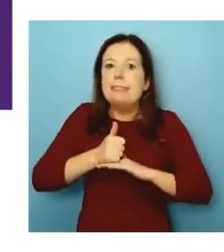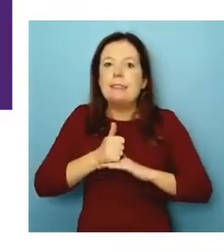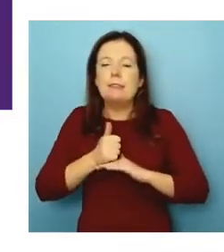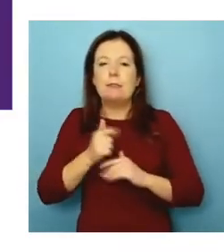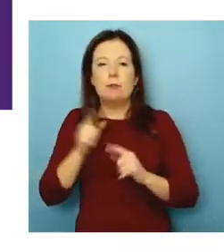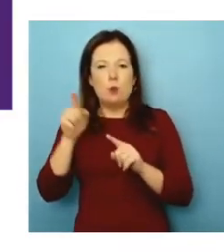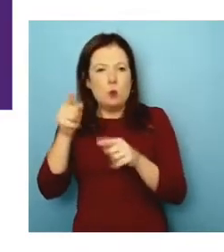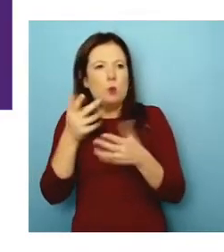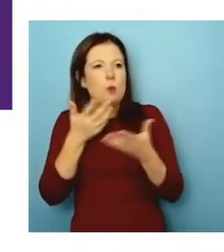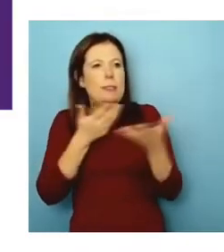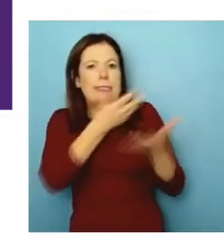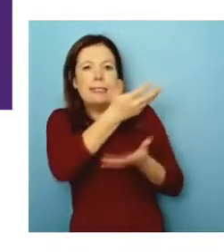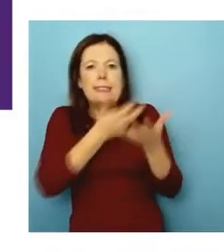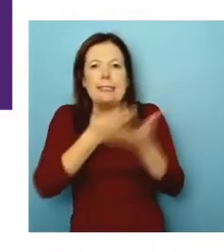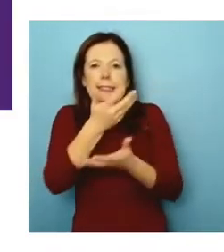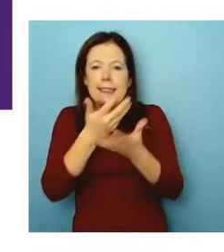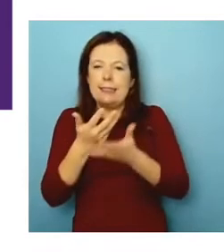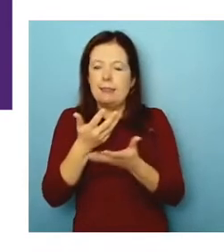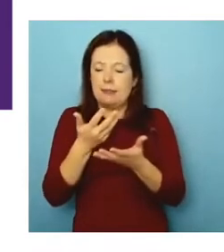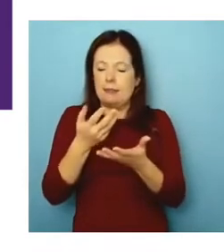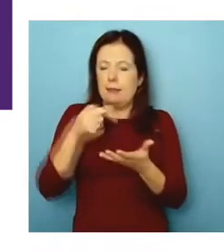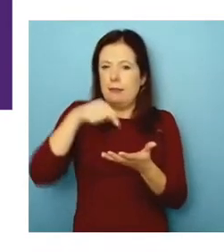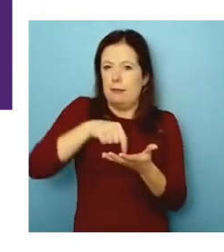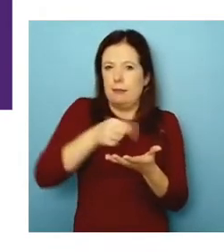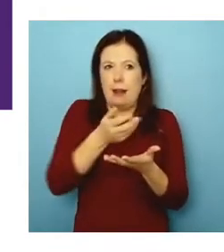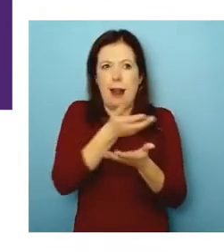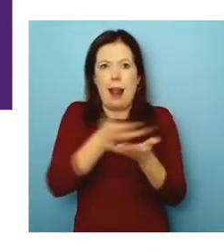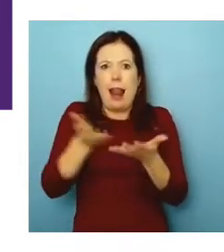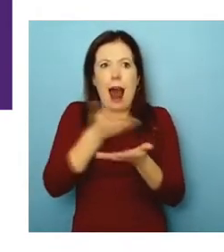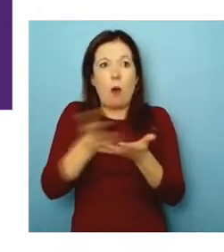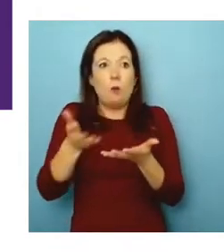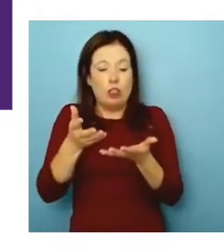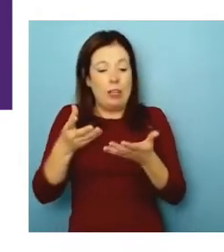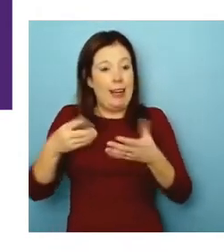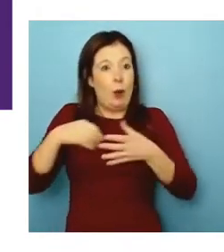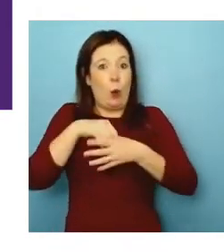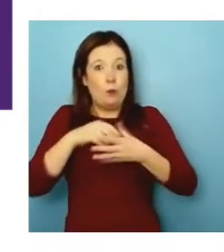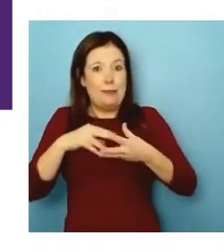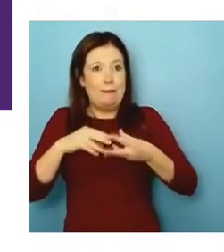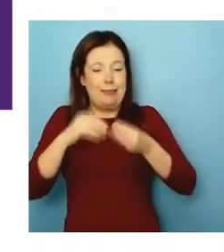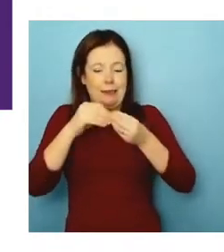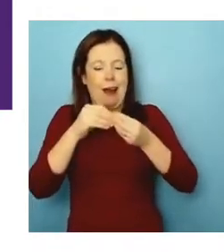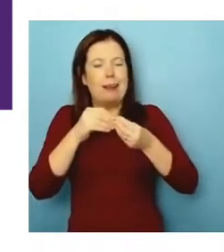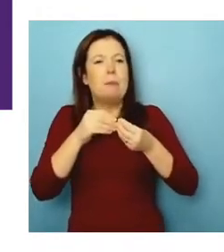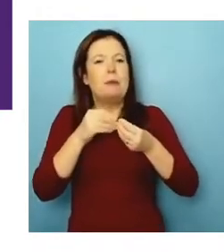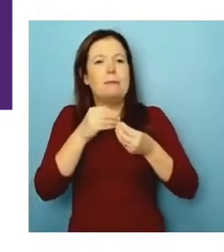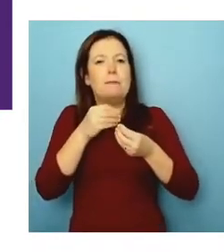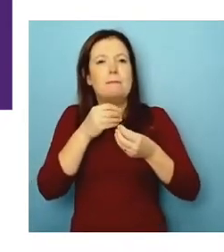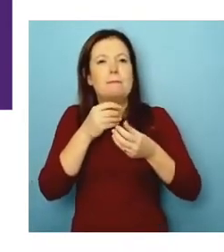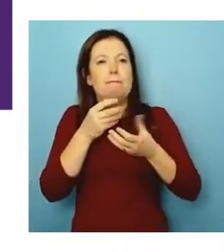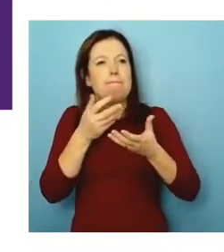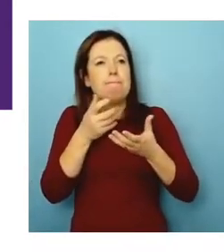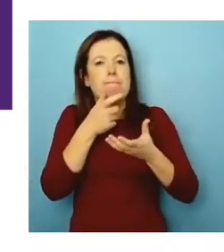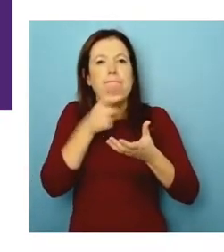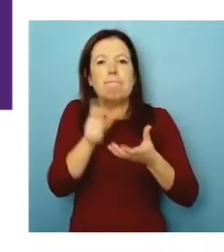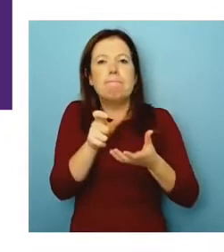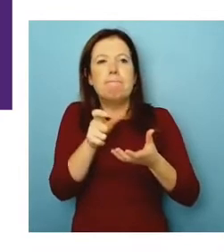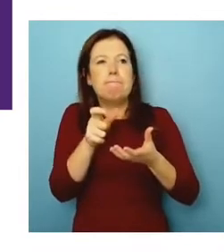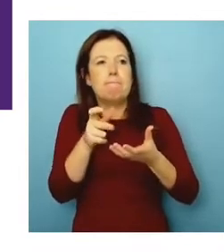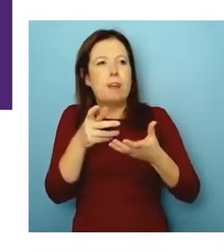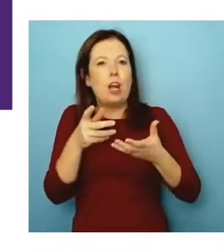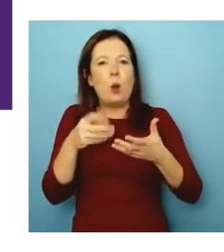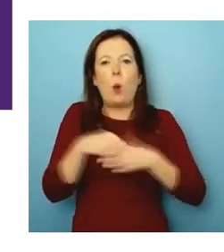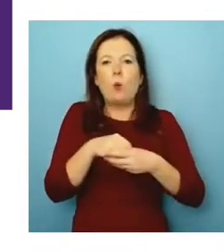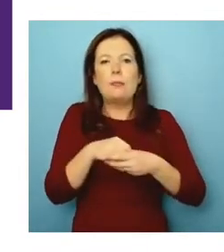that you moderated to speak the truth of inclusive design without necessarily, you know, holding that